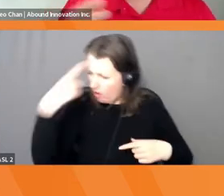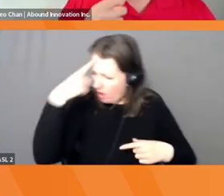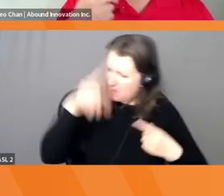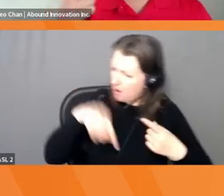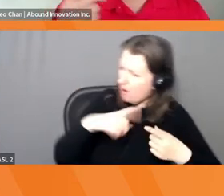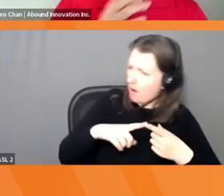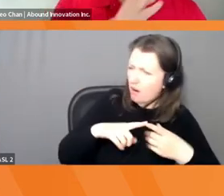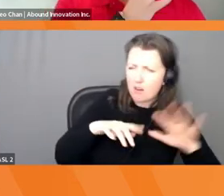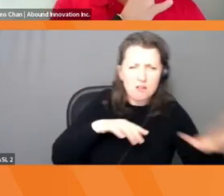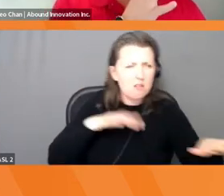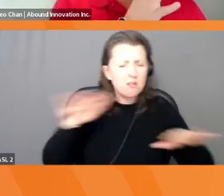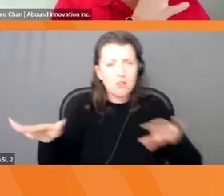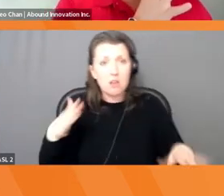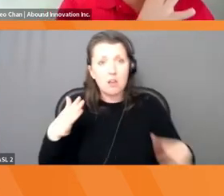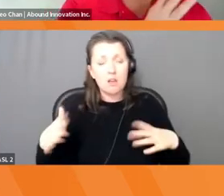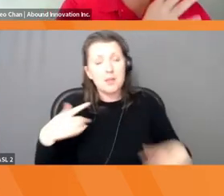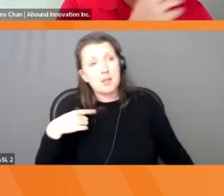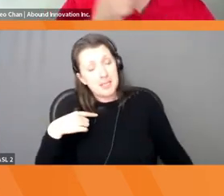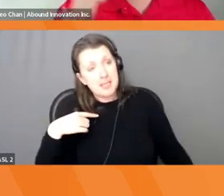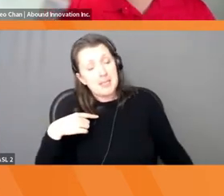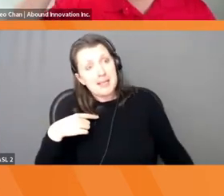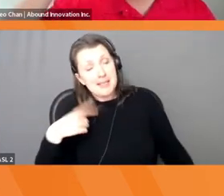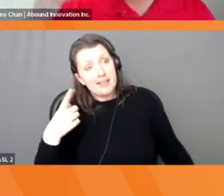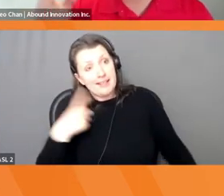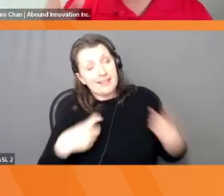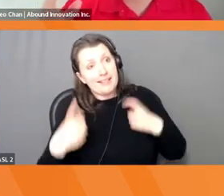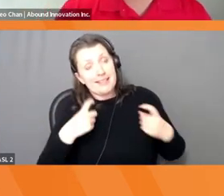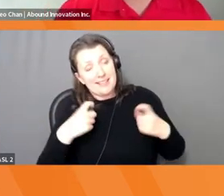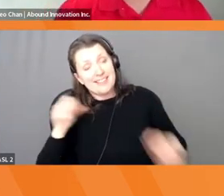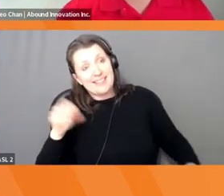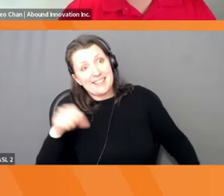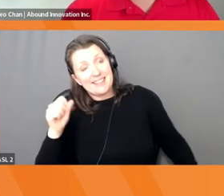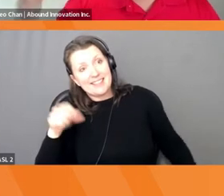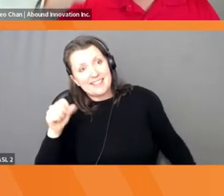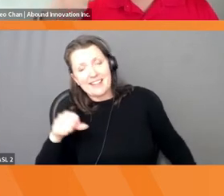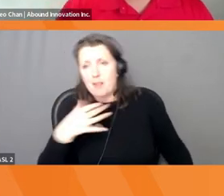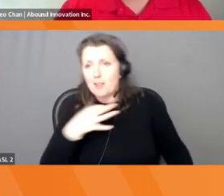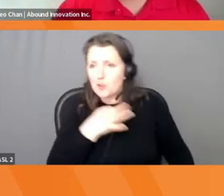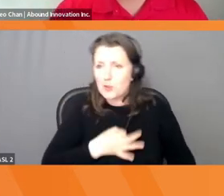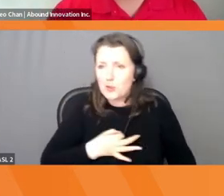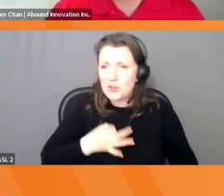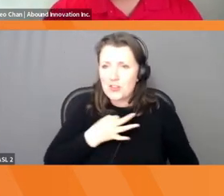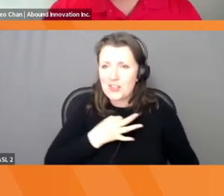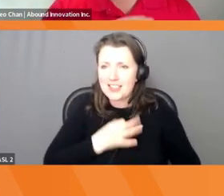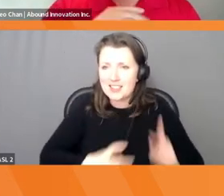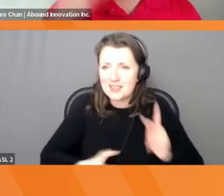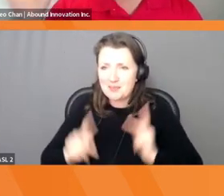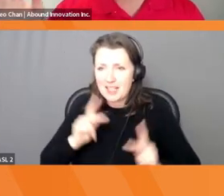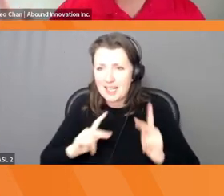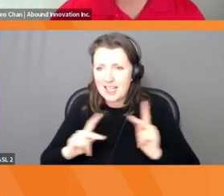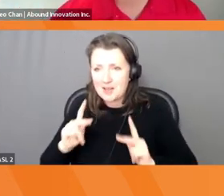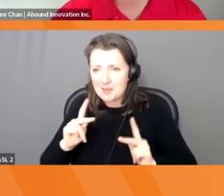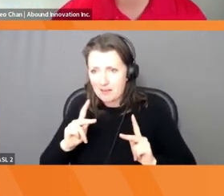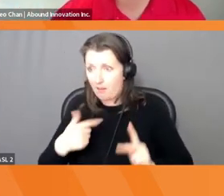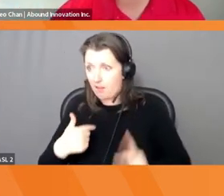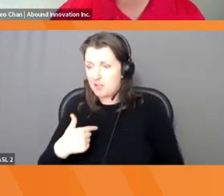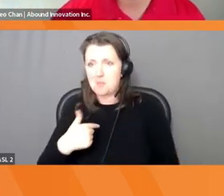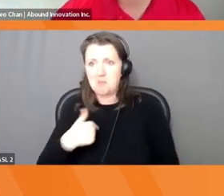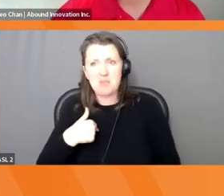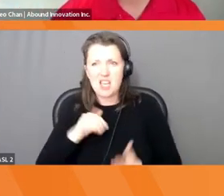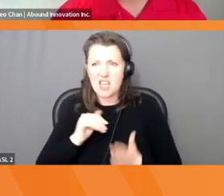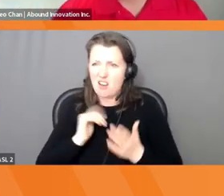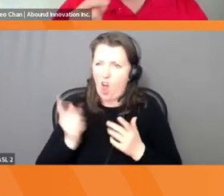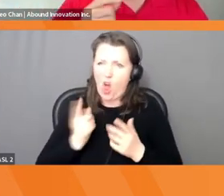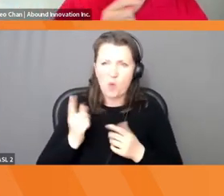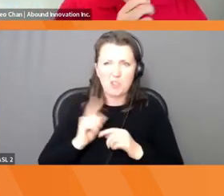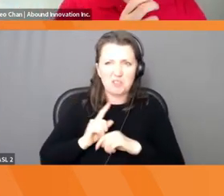They're always asking you questions. It might be a little bit too much for you, but they're really, really curious people. I am like that too. I have millions of questions. I'm asking them all